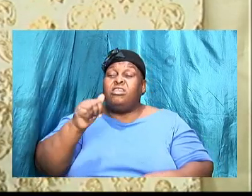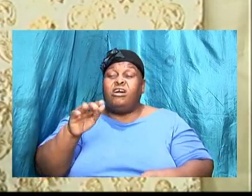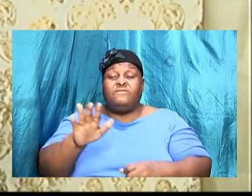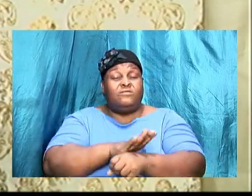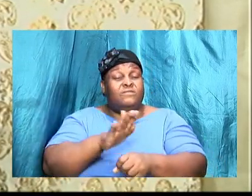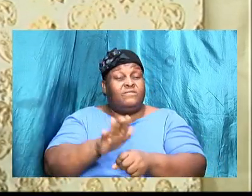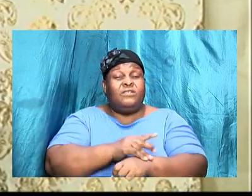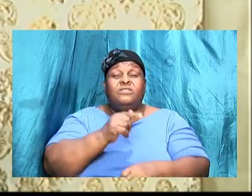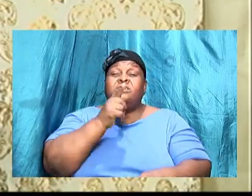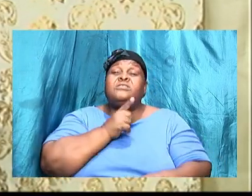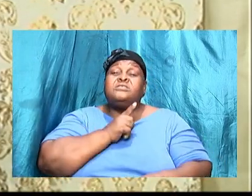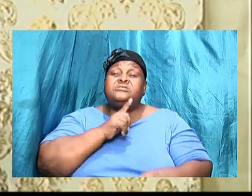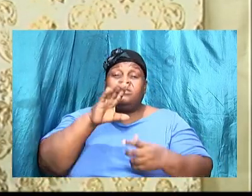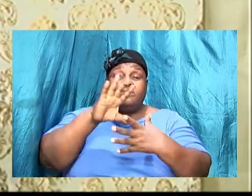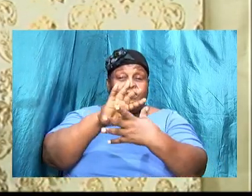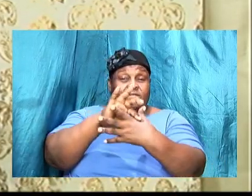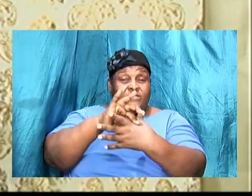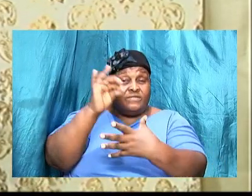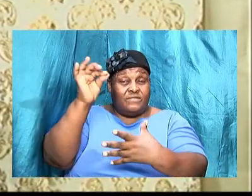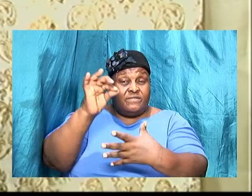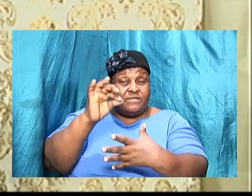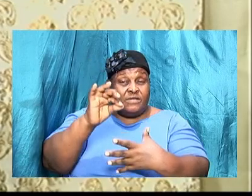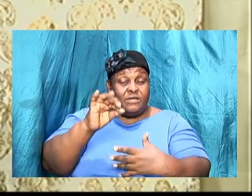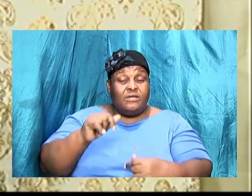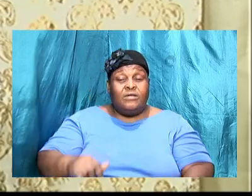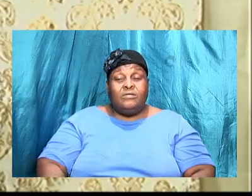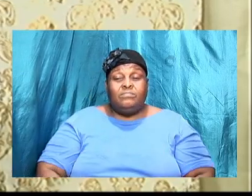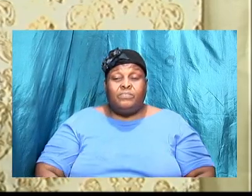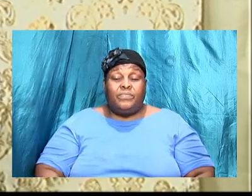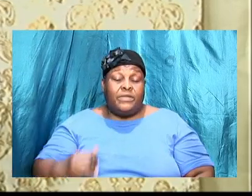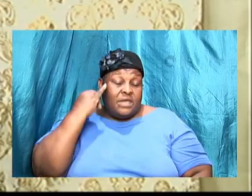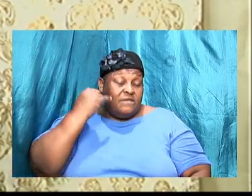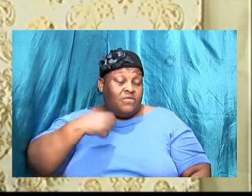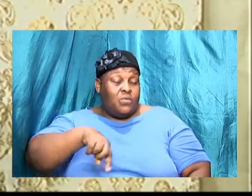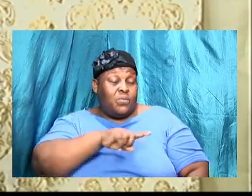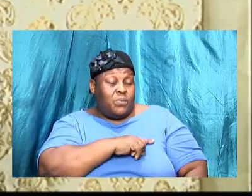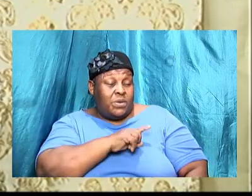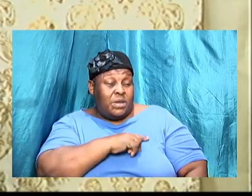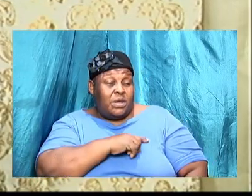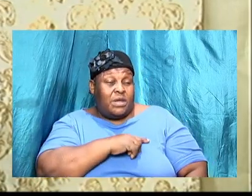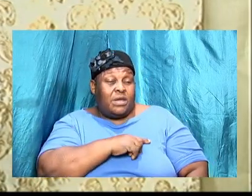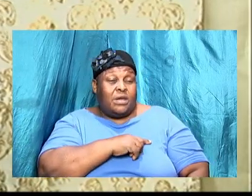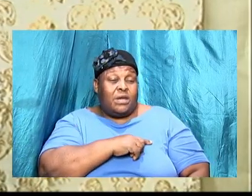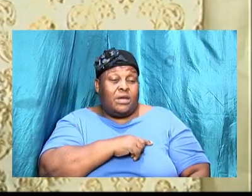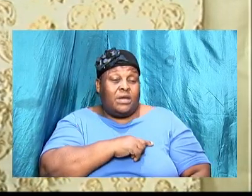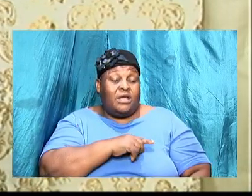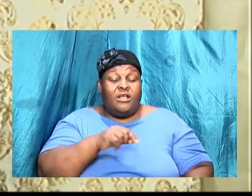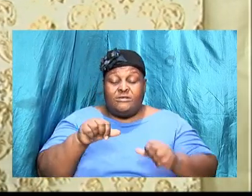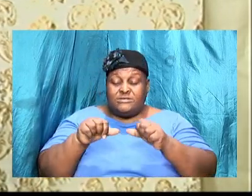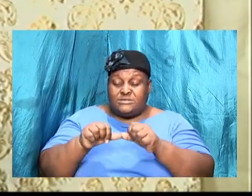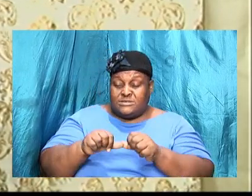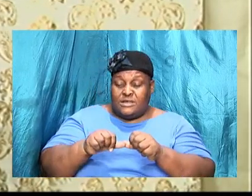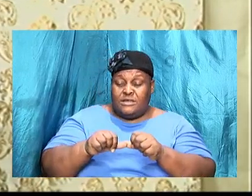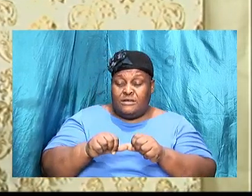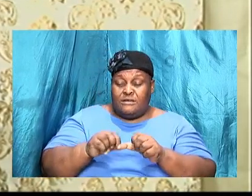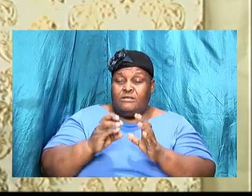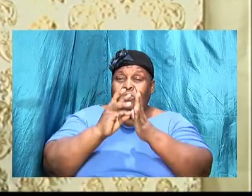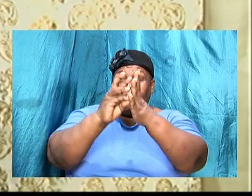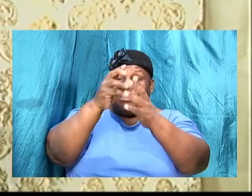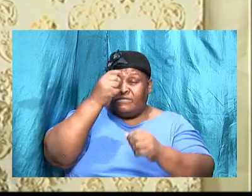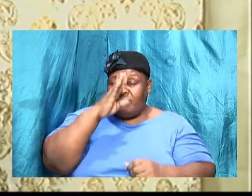as children of the most I God if we are going to abide in the will of God